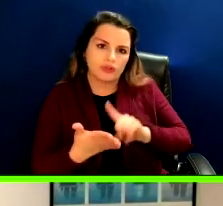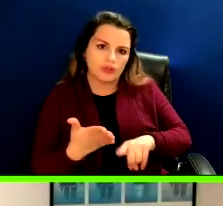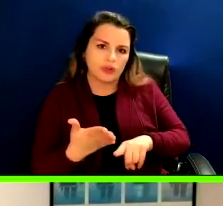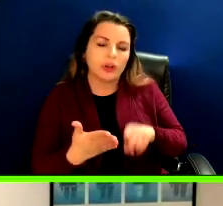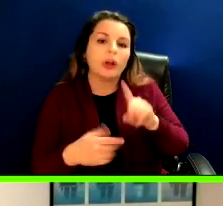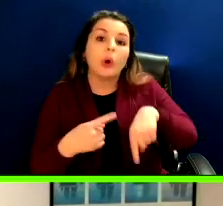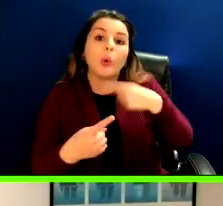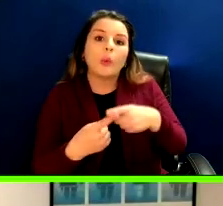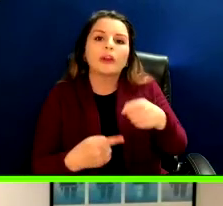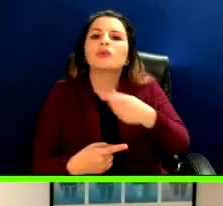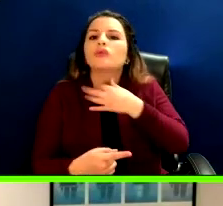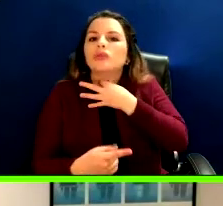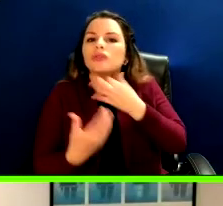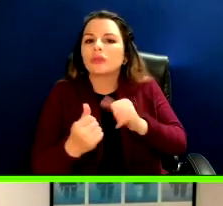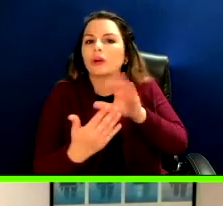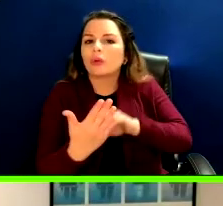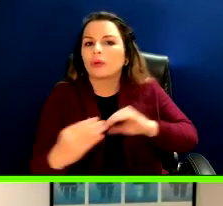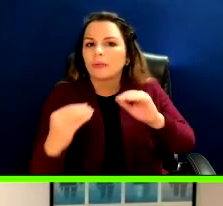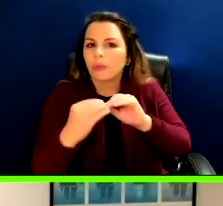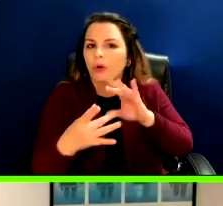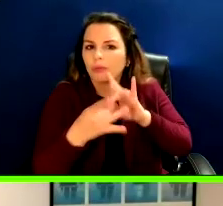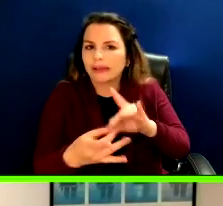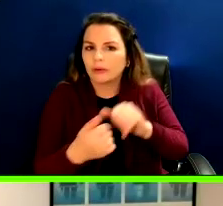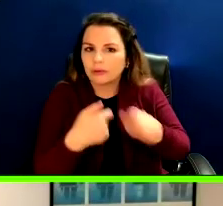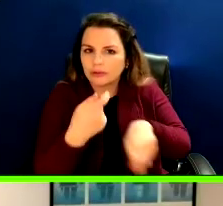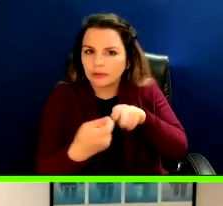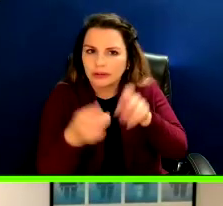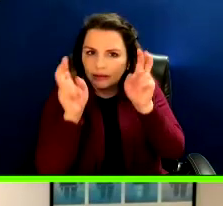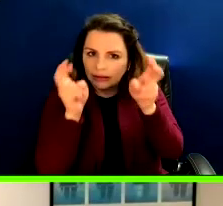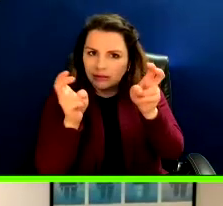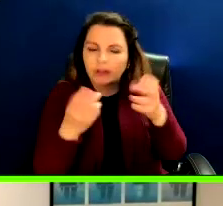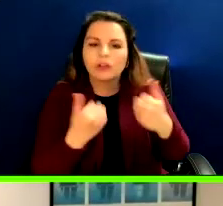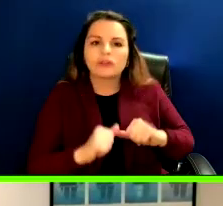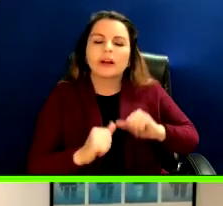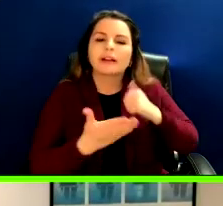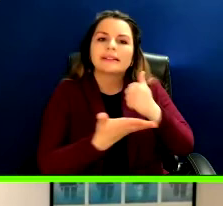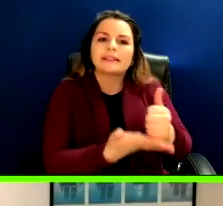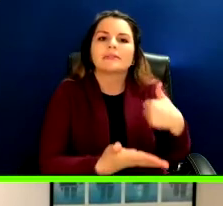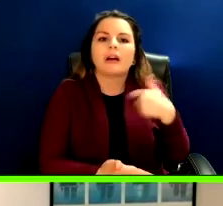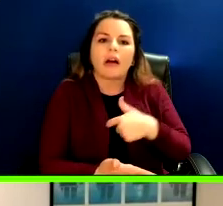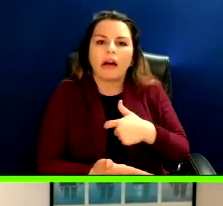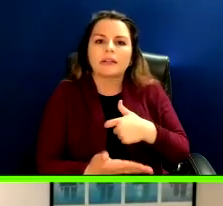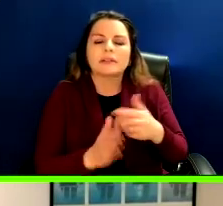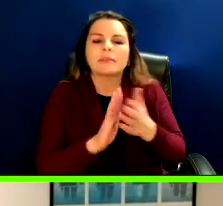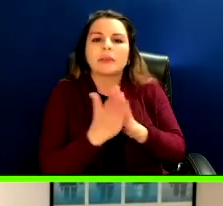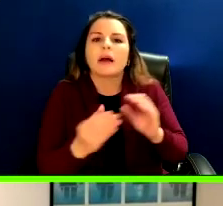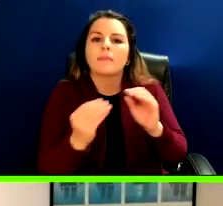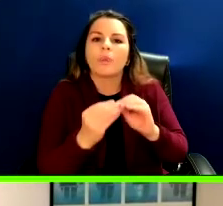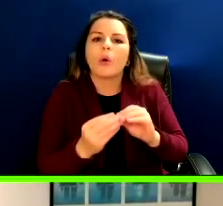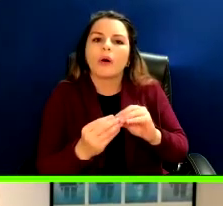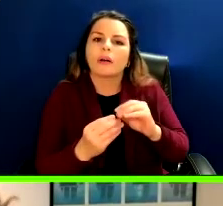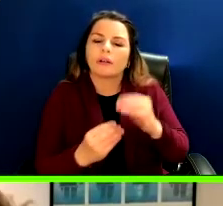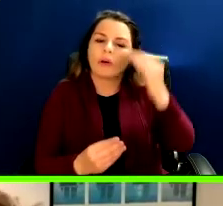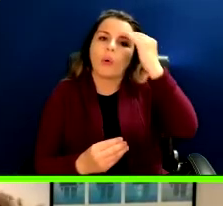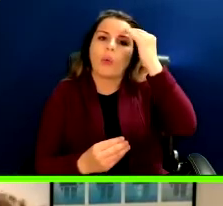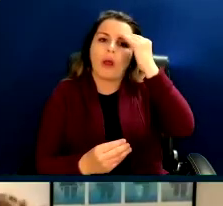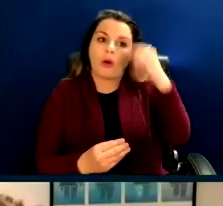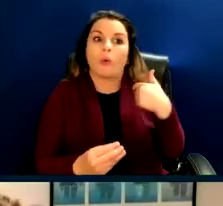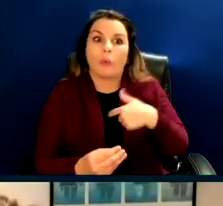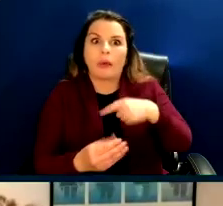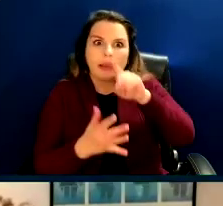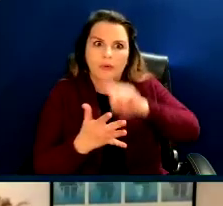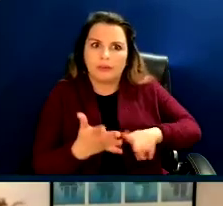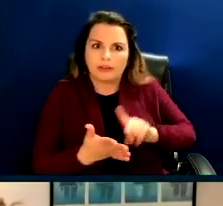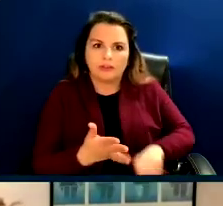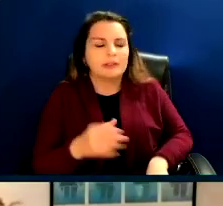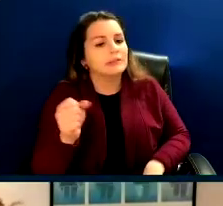learn about a particular topic to give us a framework for being more mindful as we go into search? Absolutely. It's